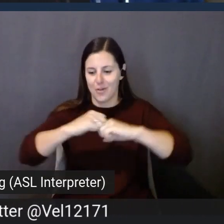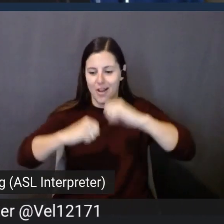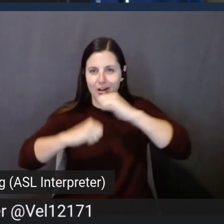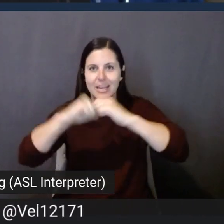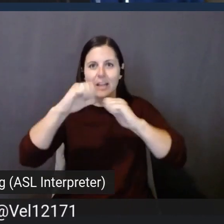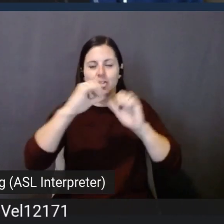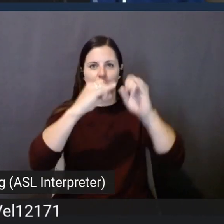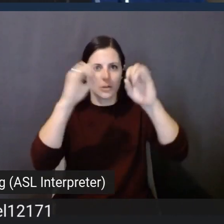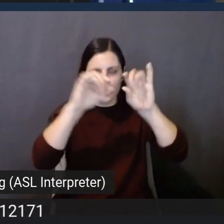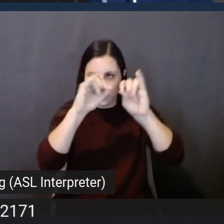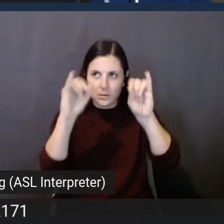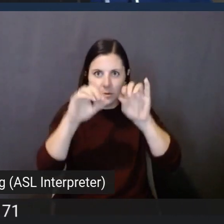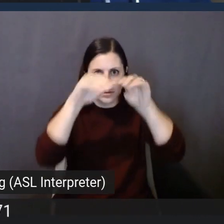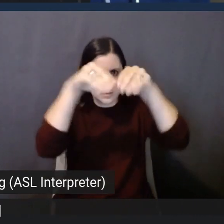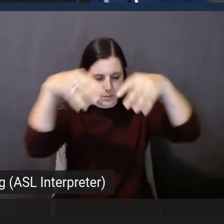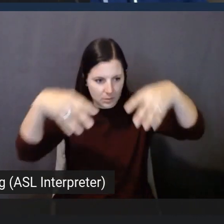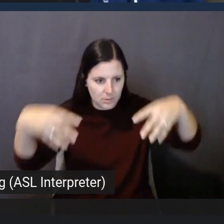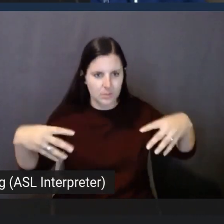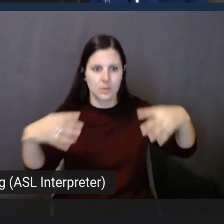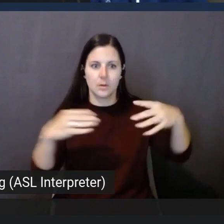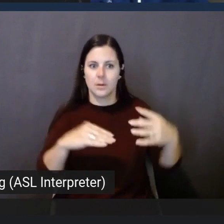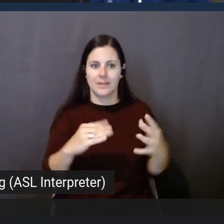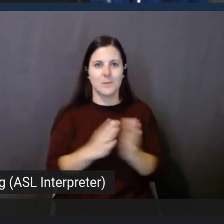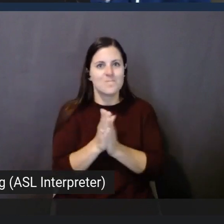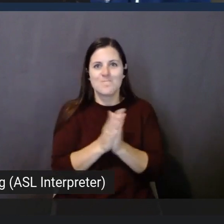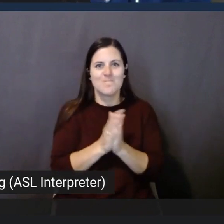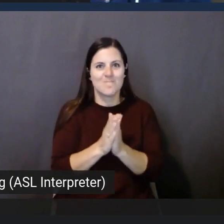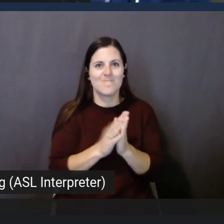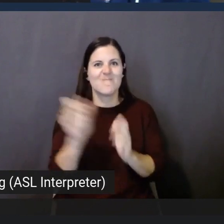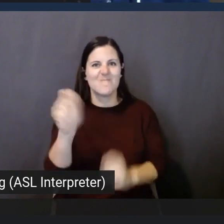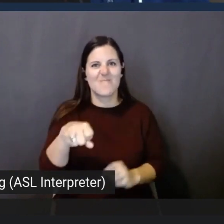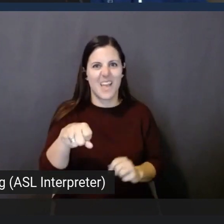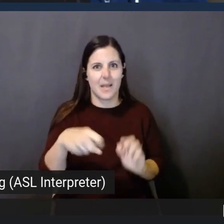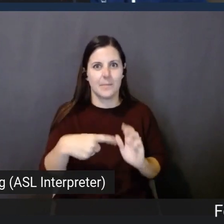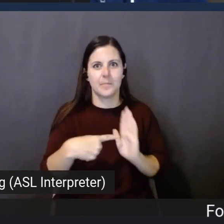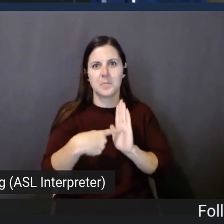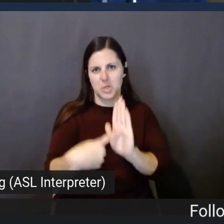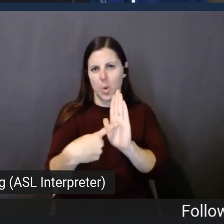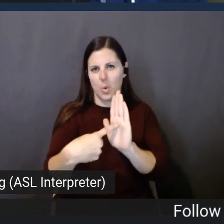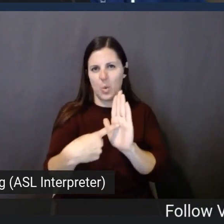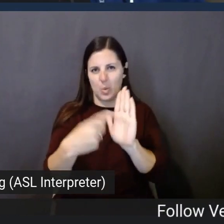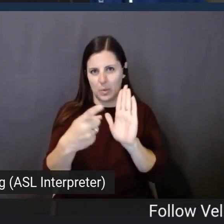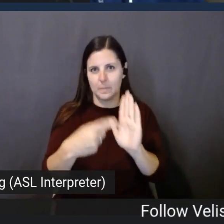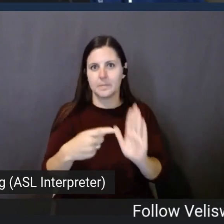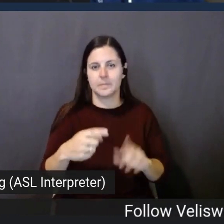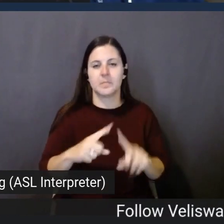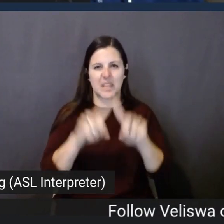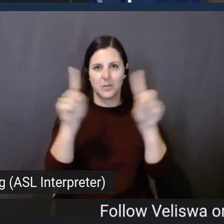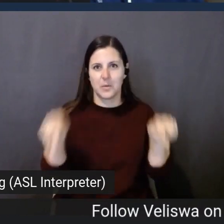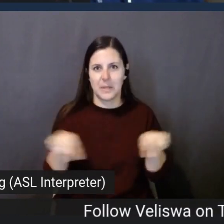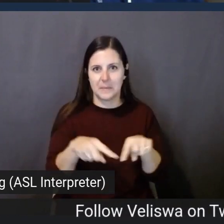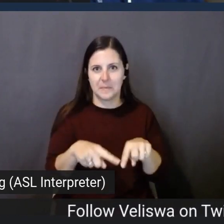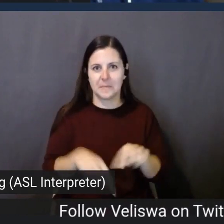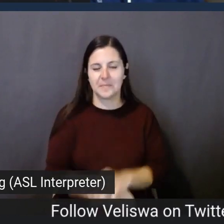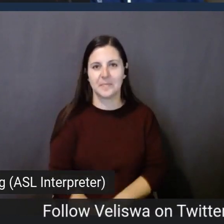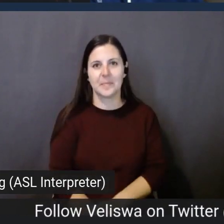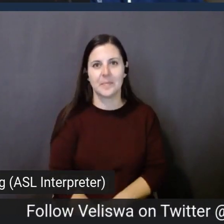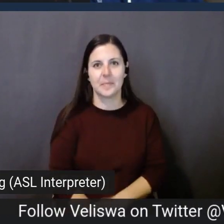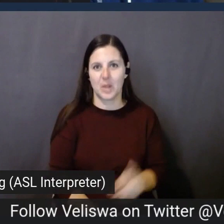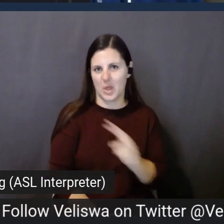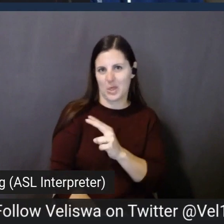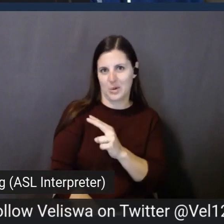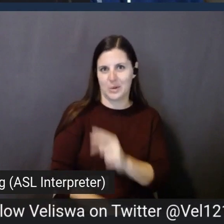So this is where, like, all the energy kicks in. So let me share my screen, and you can look at,